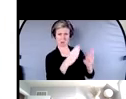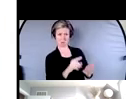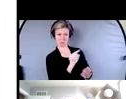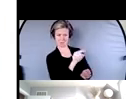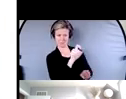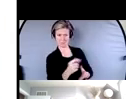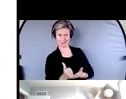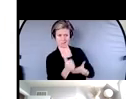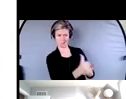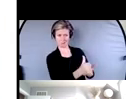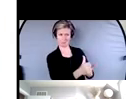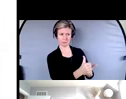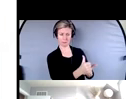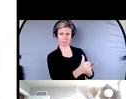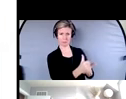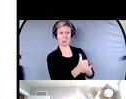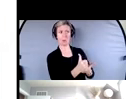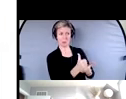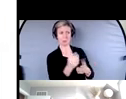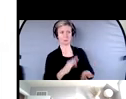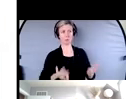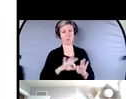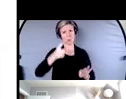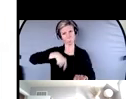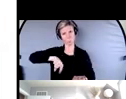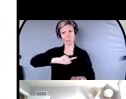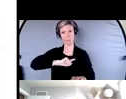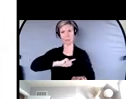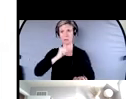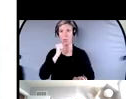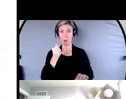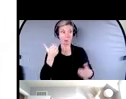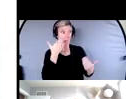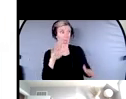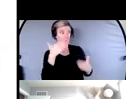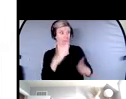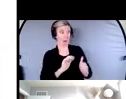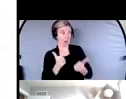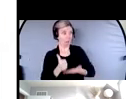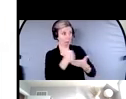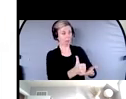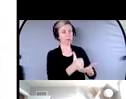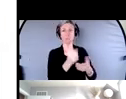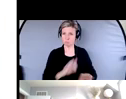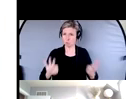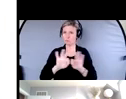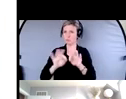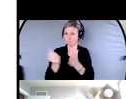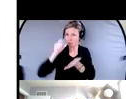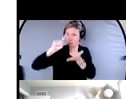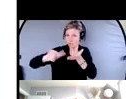and saying, Well, I have no idea what to do. But if even if we don't know, we can do the research to find out. Google is our friend,